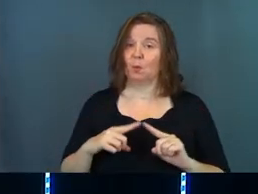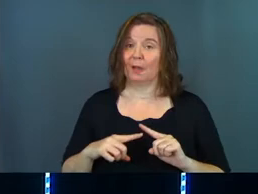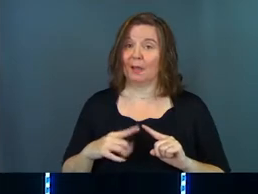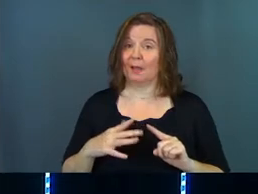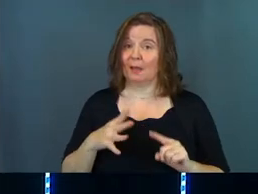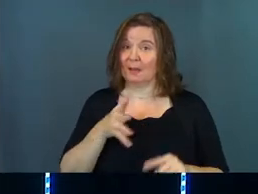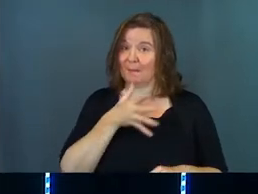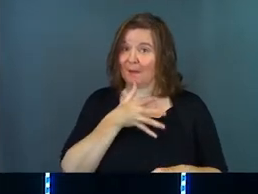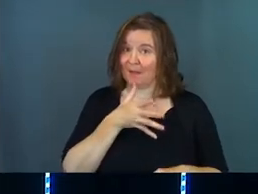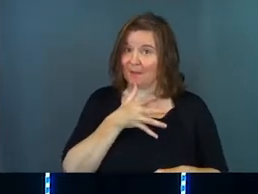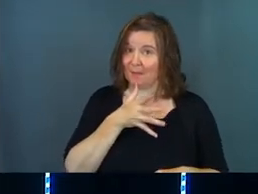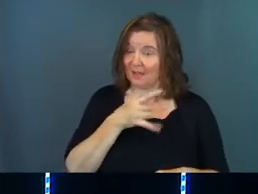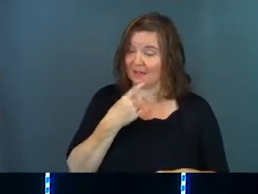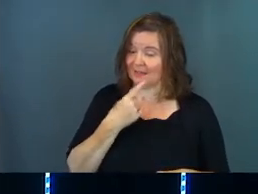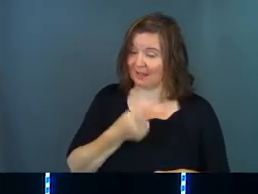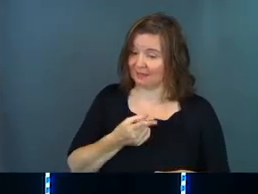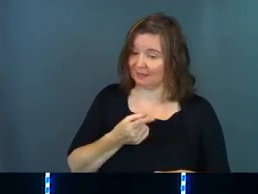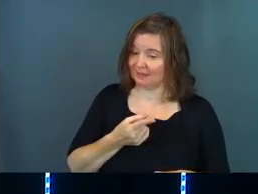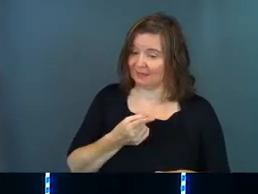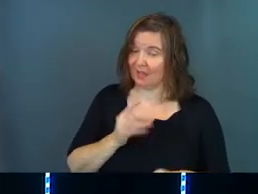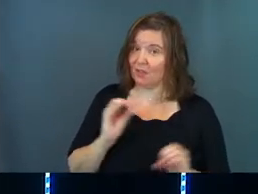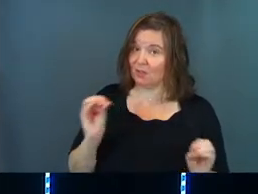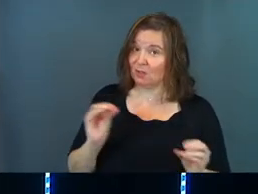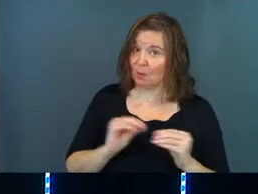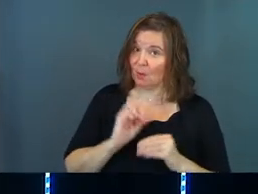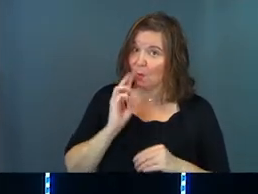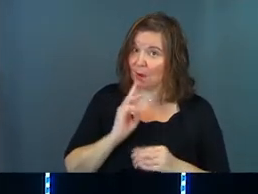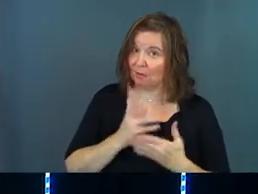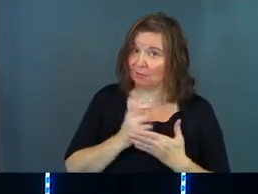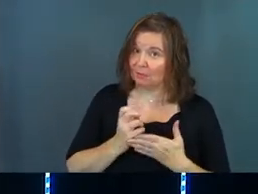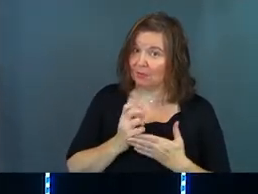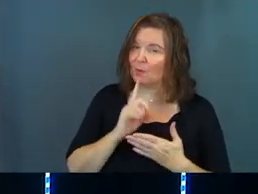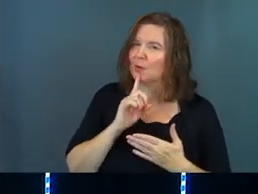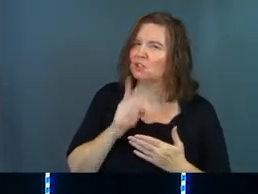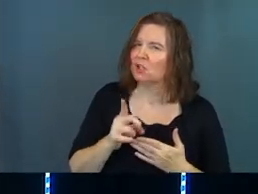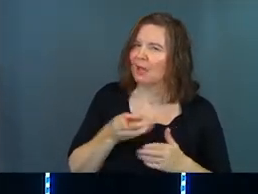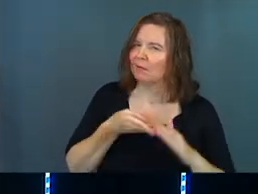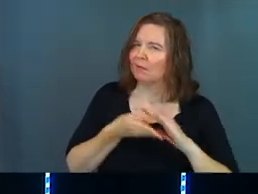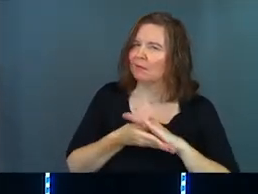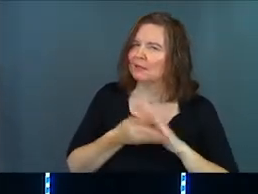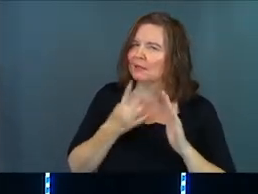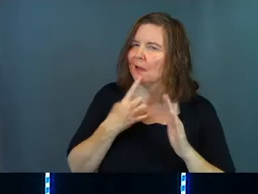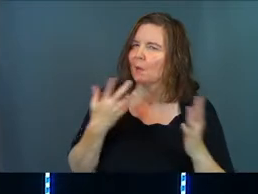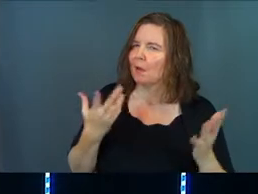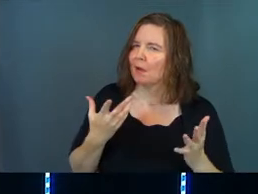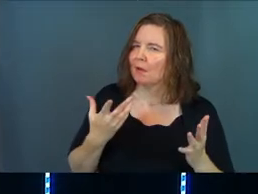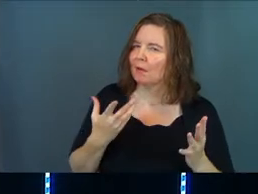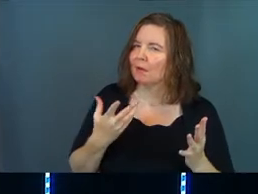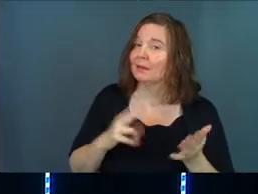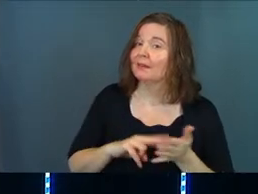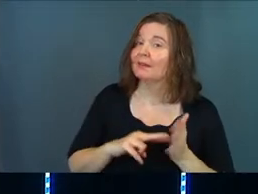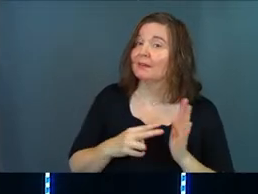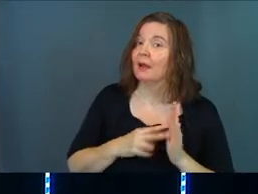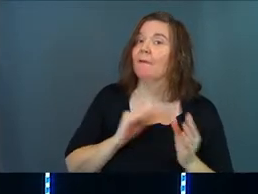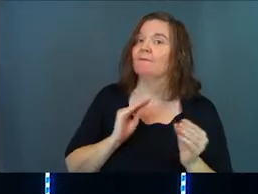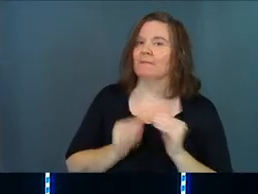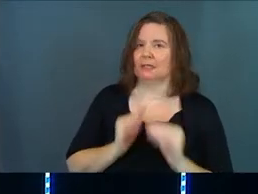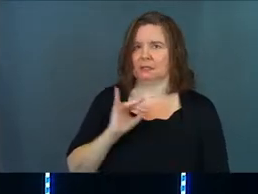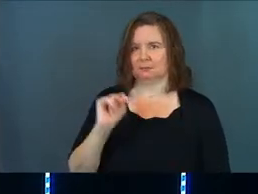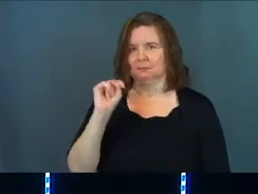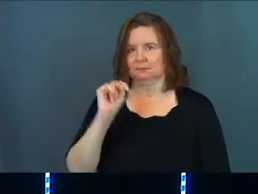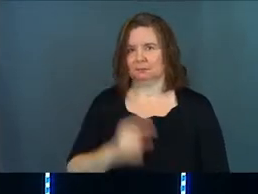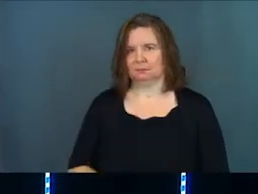mama says there's no more wine, what's she actually saying? Fix it.